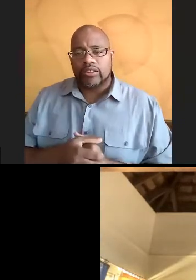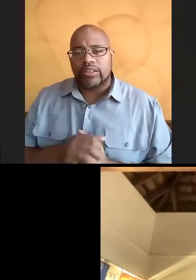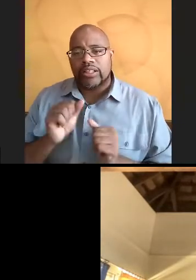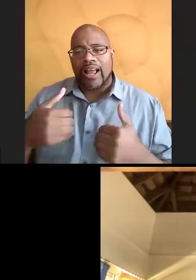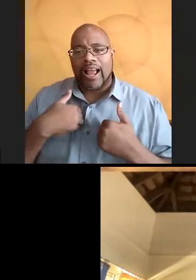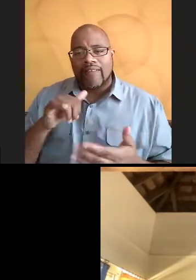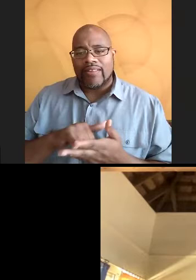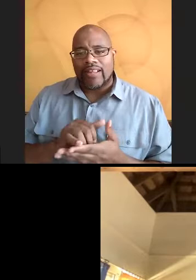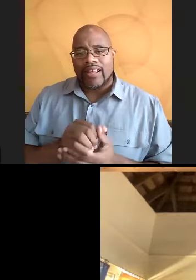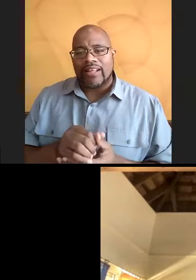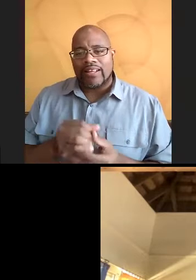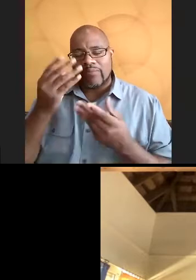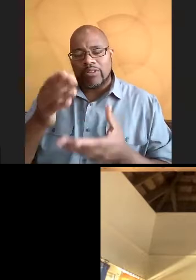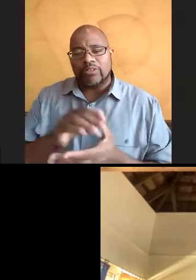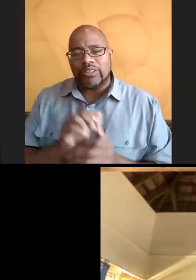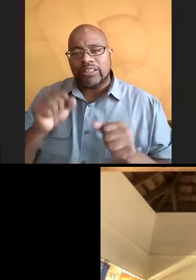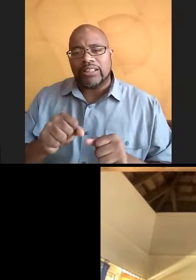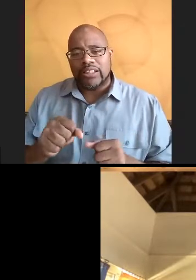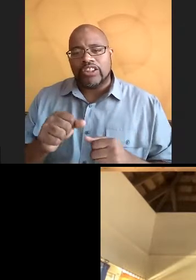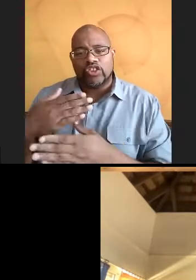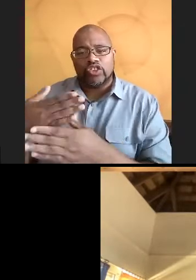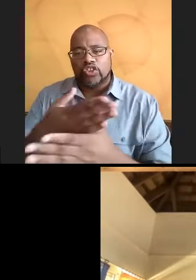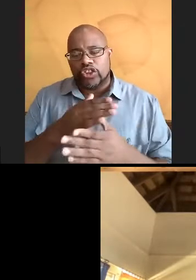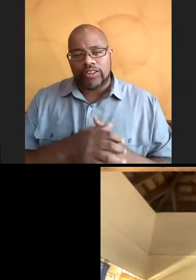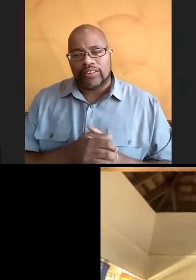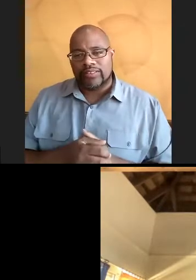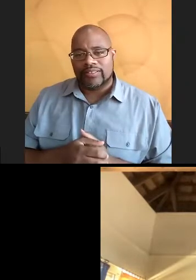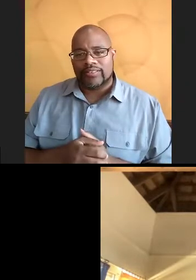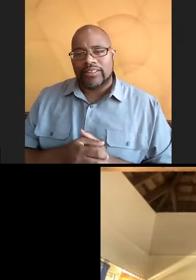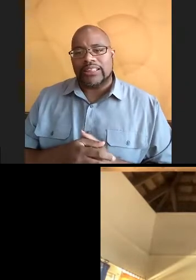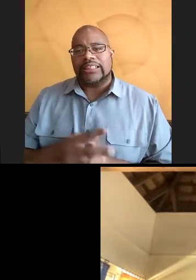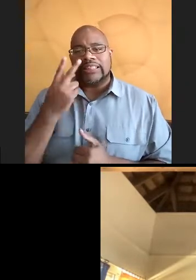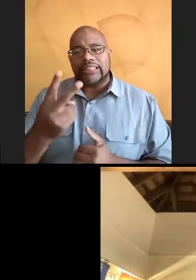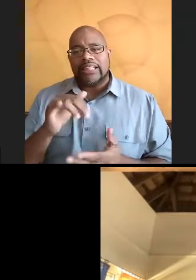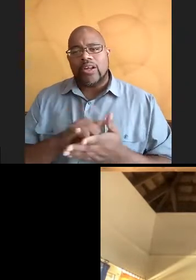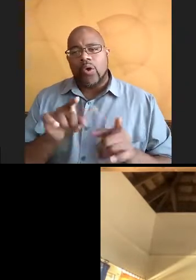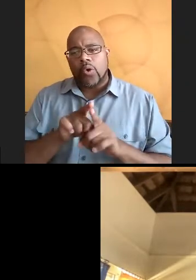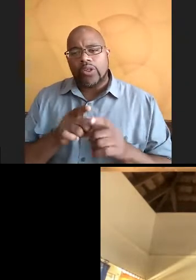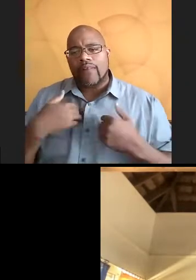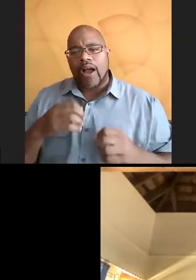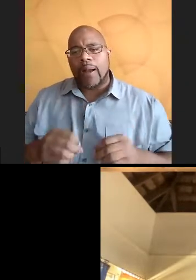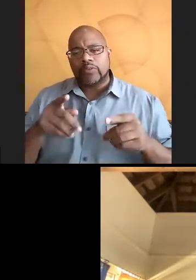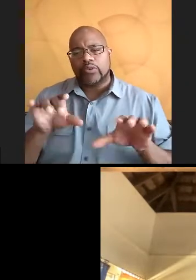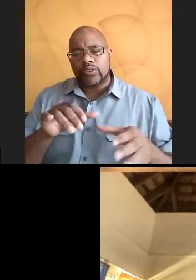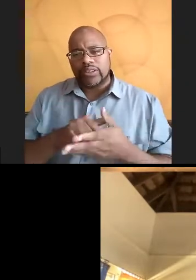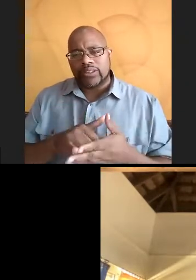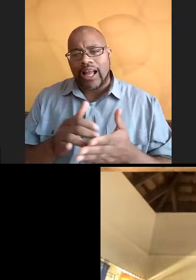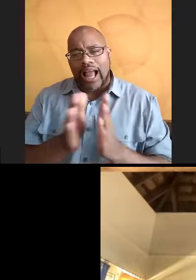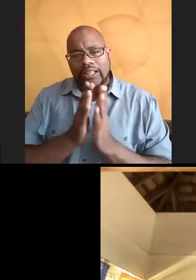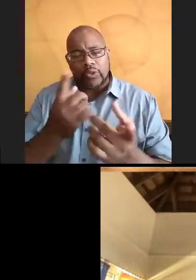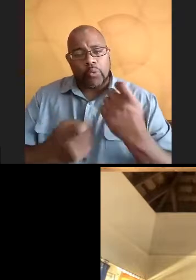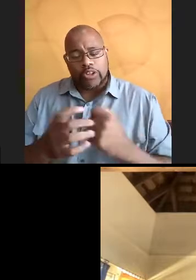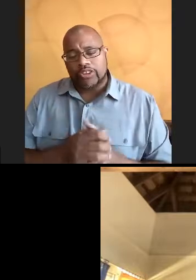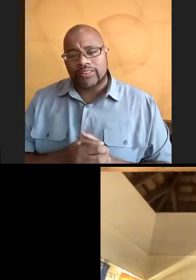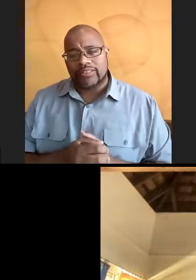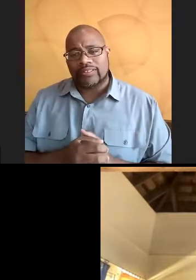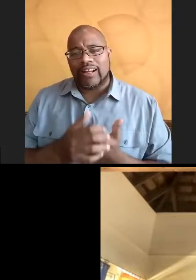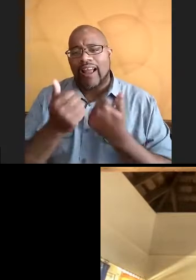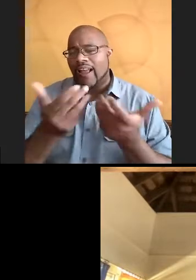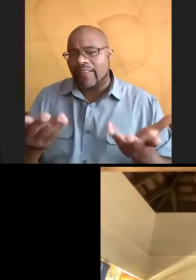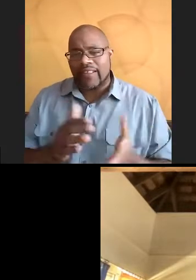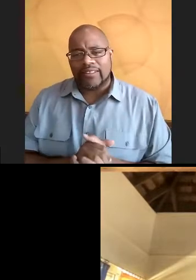information, and they can watch it, and they can look and see, but also they have the opportunity to ask us questions, right? Anything